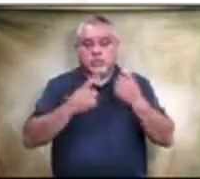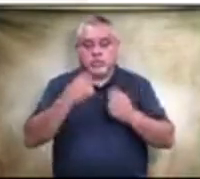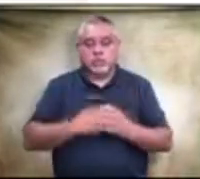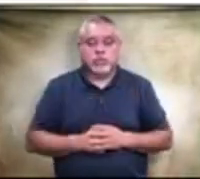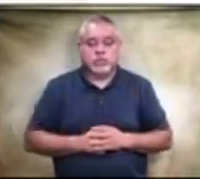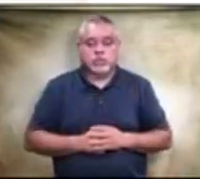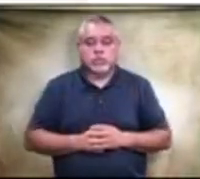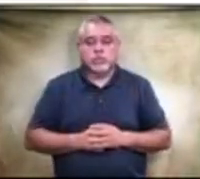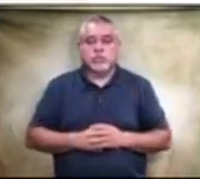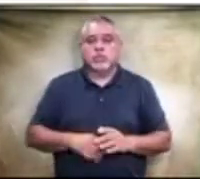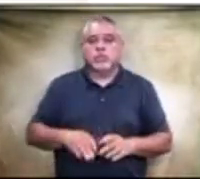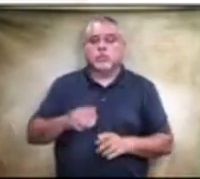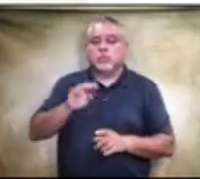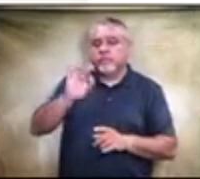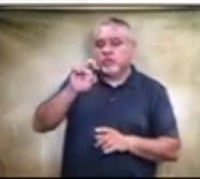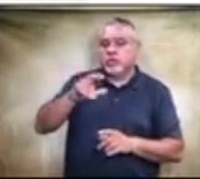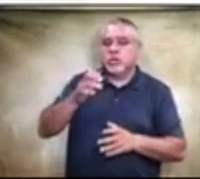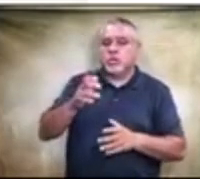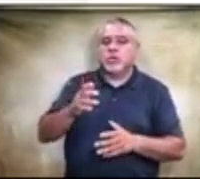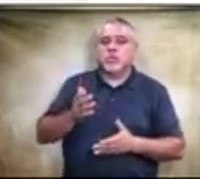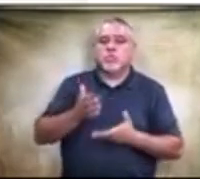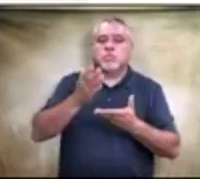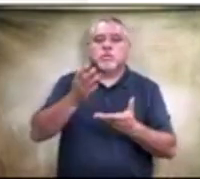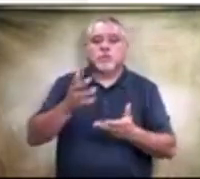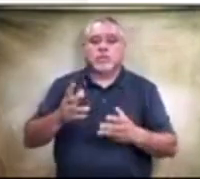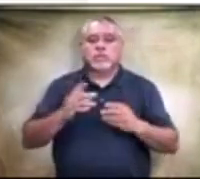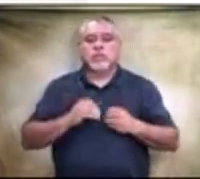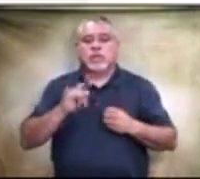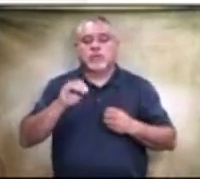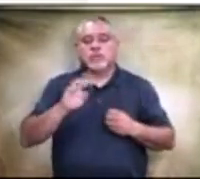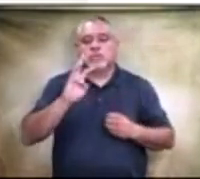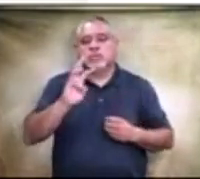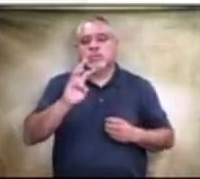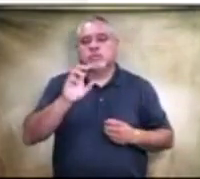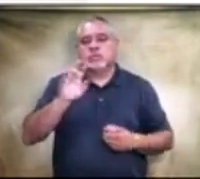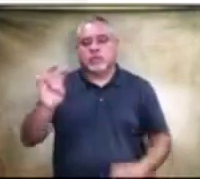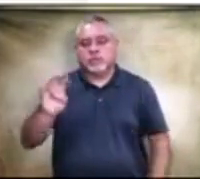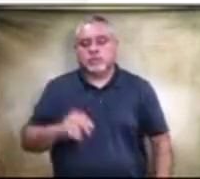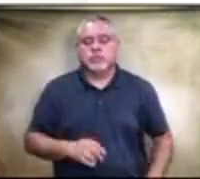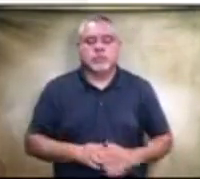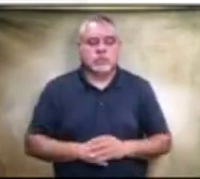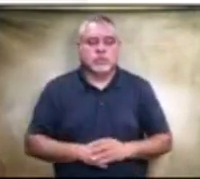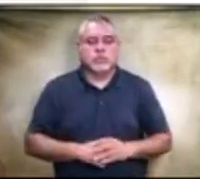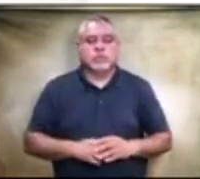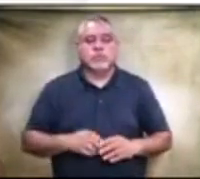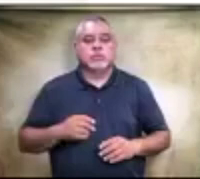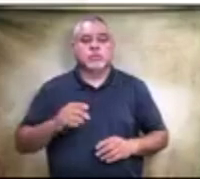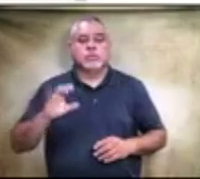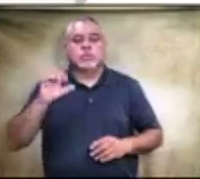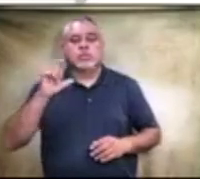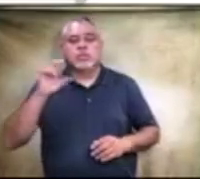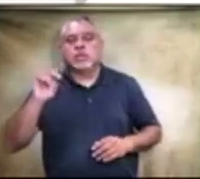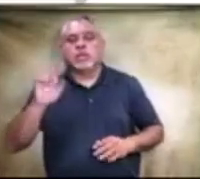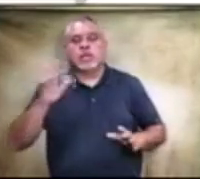mr fisher i'd like to move to accept item six seven um um i had a question oh i'm so